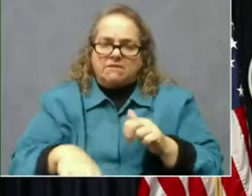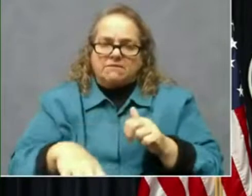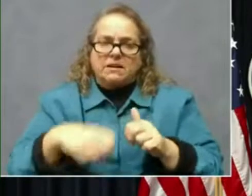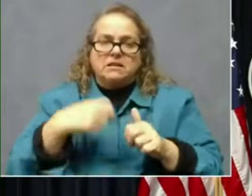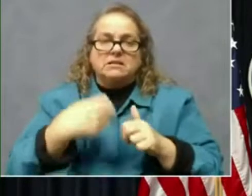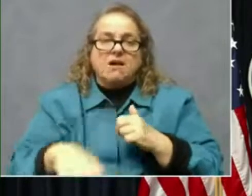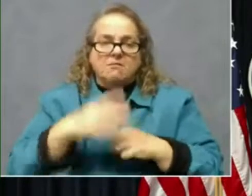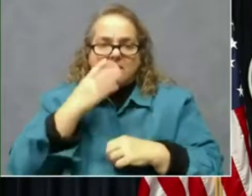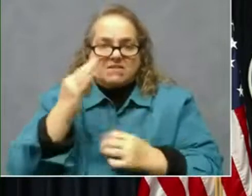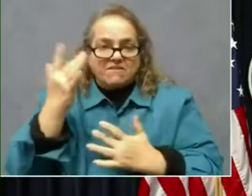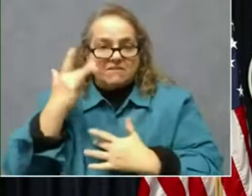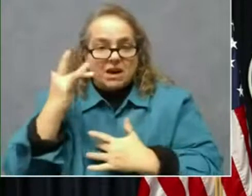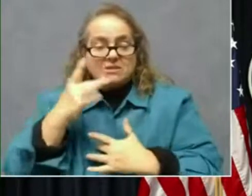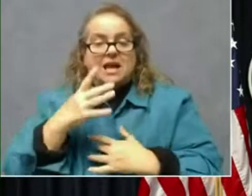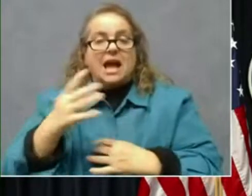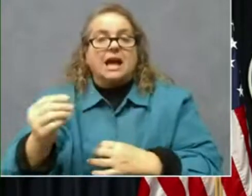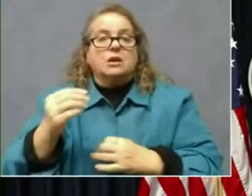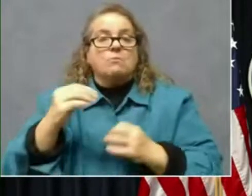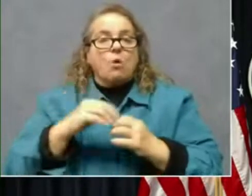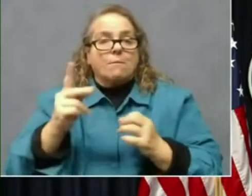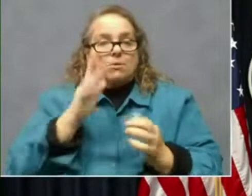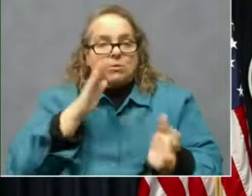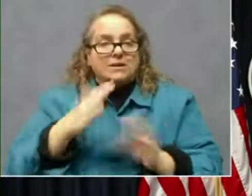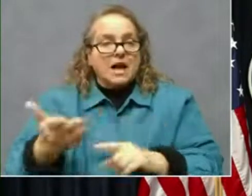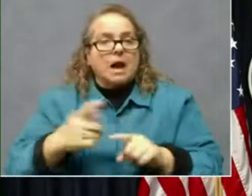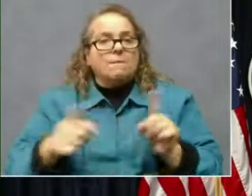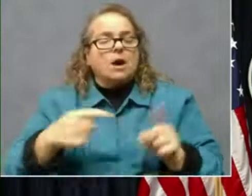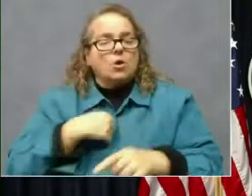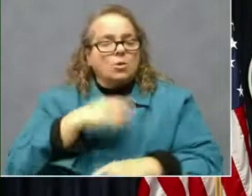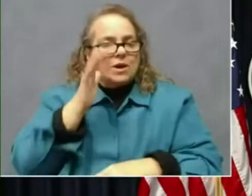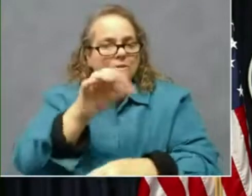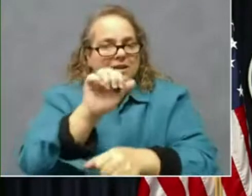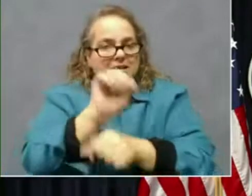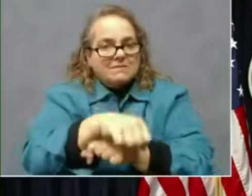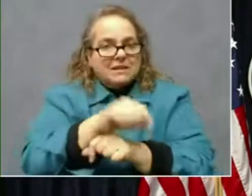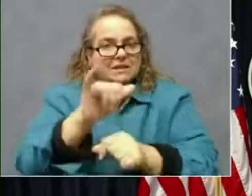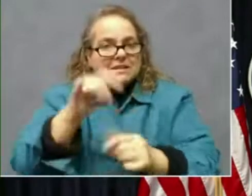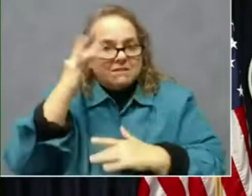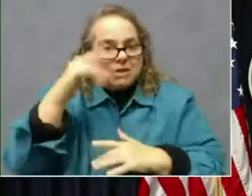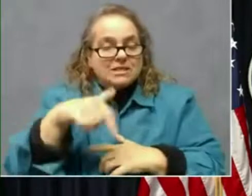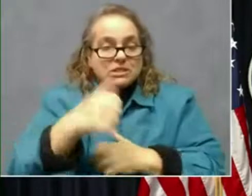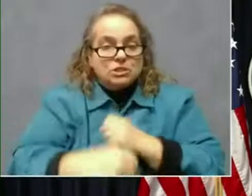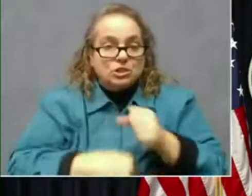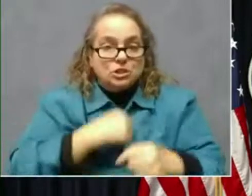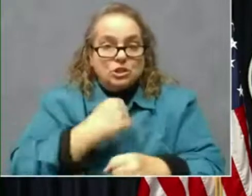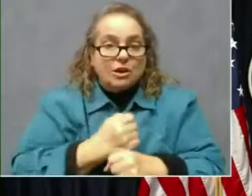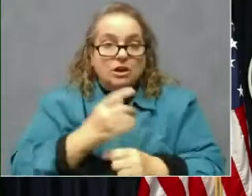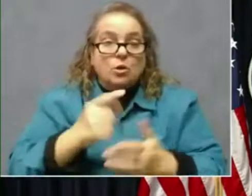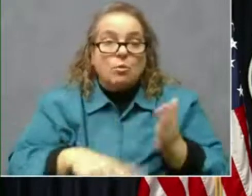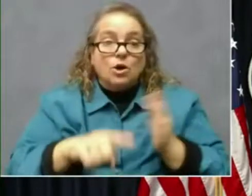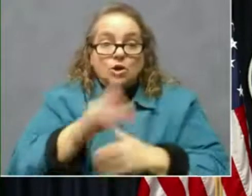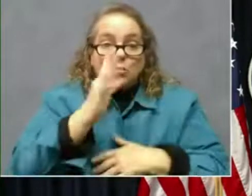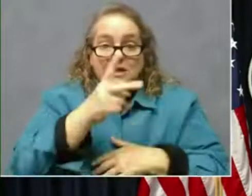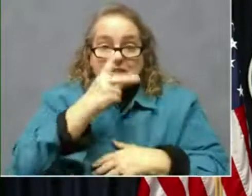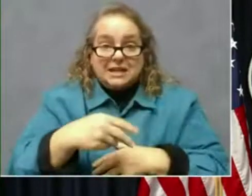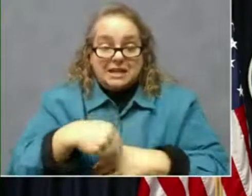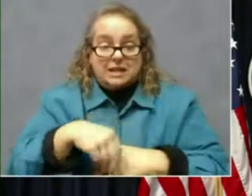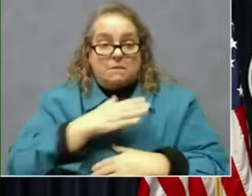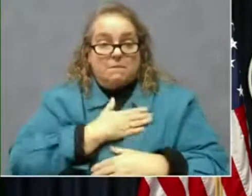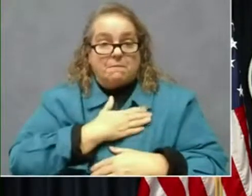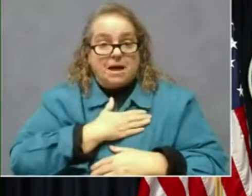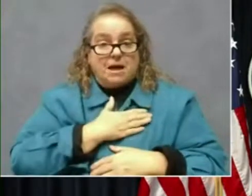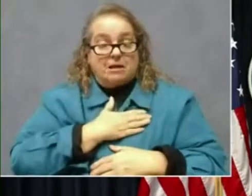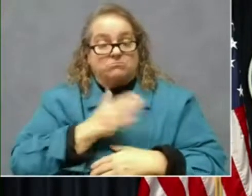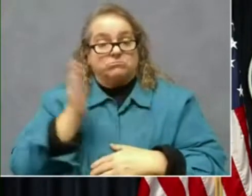tough because we're going to lose more people, but we're going to defeat this virus this year. And what you'll see him in my address is we got a lot